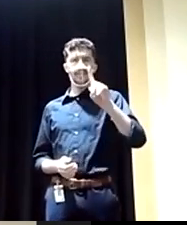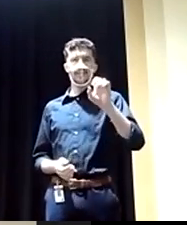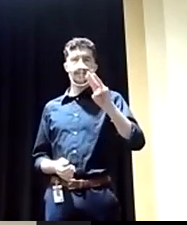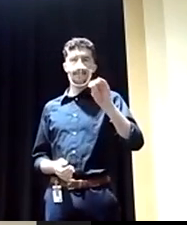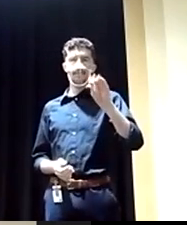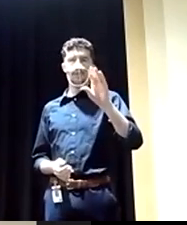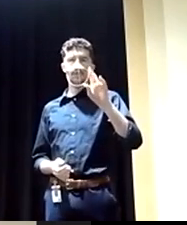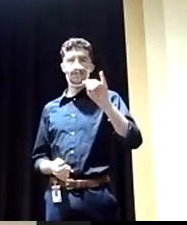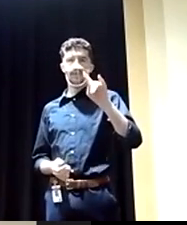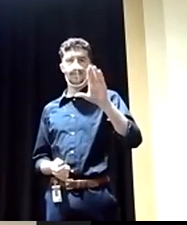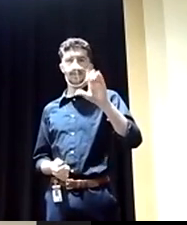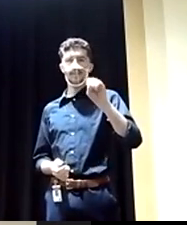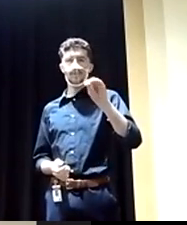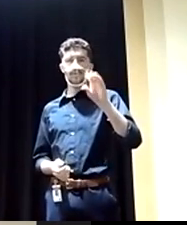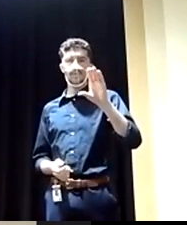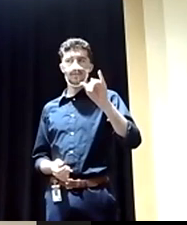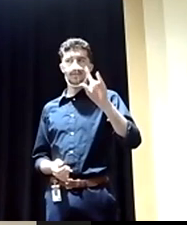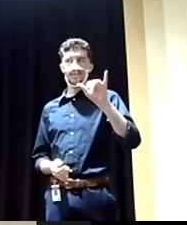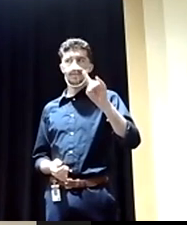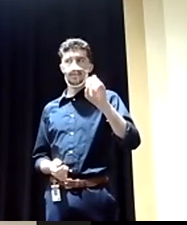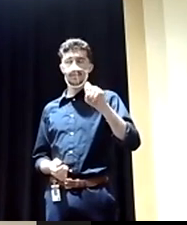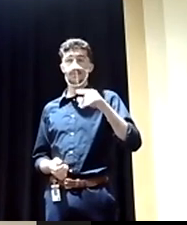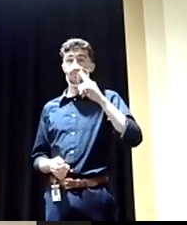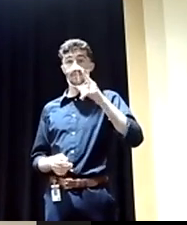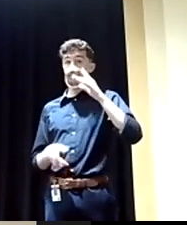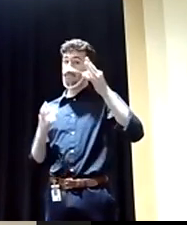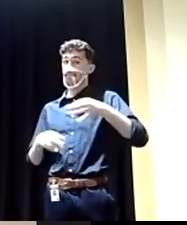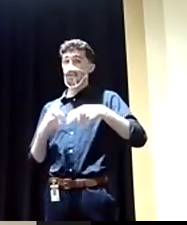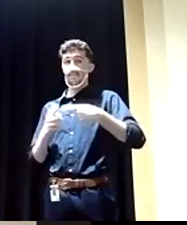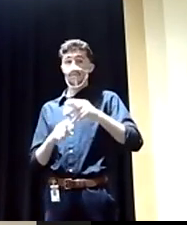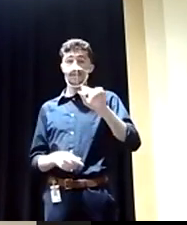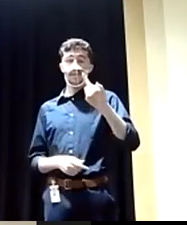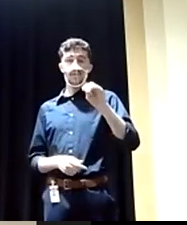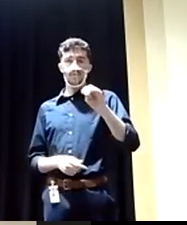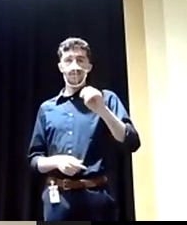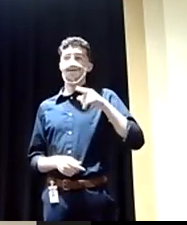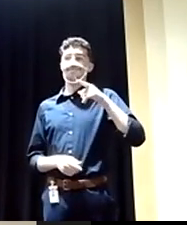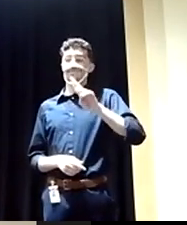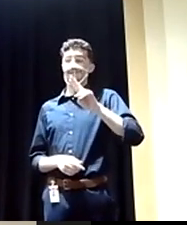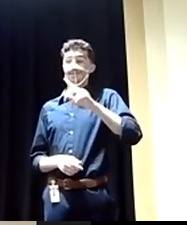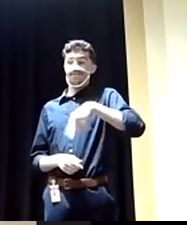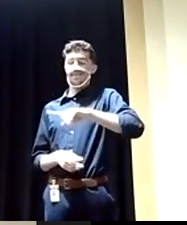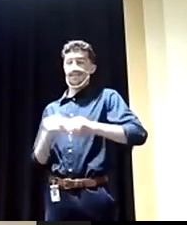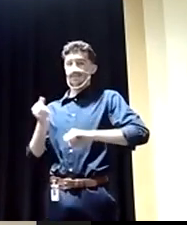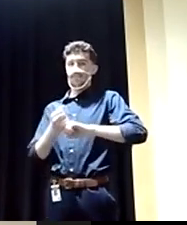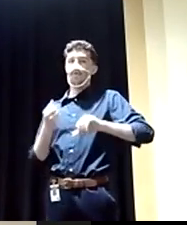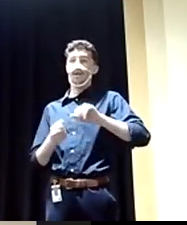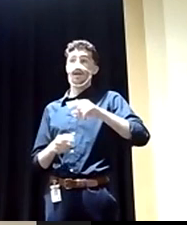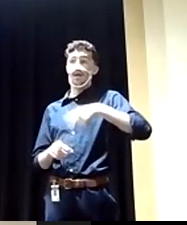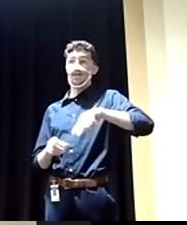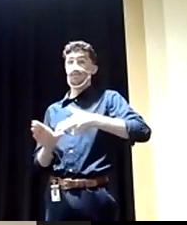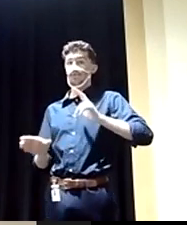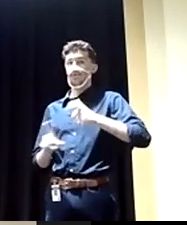took a firm position on NATO this past weekend, urging the U.S. to withdraw and end imperialistic